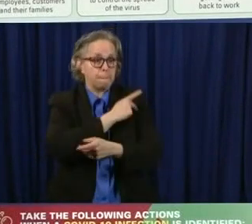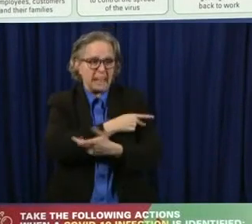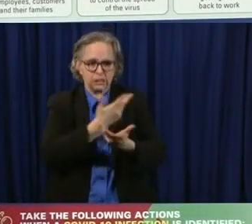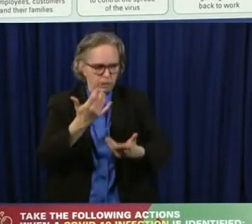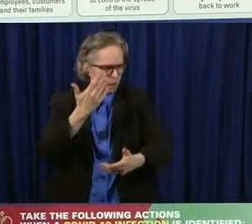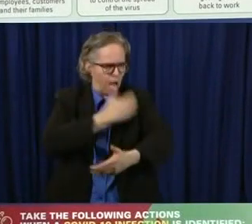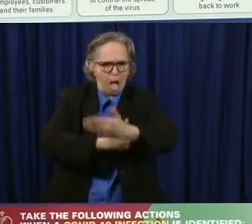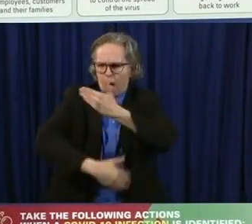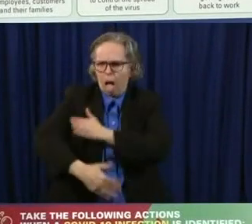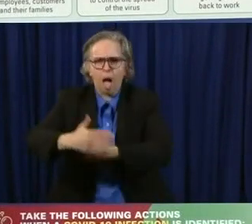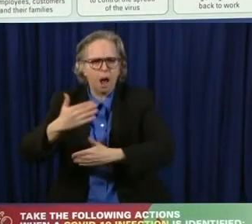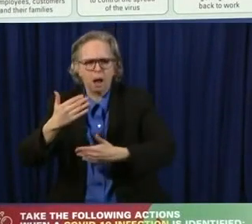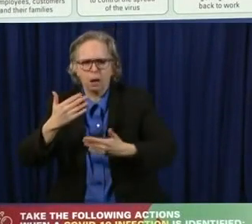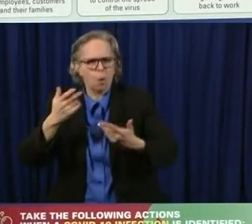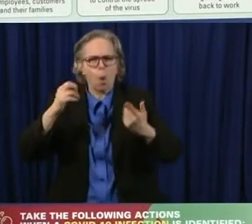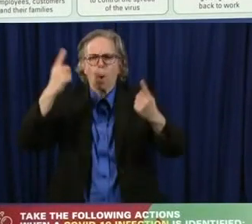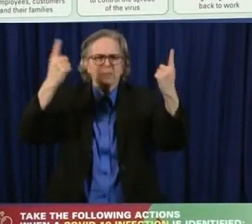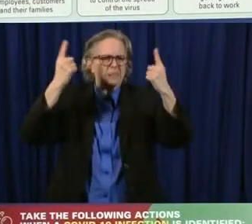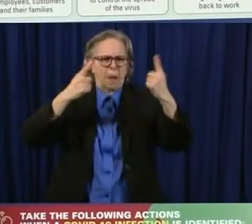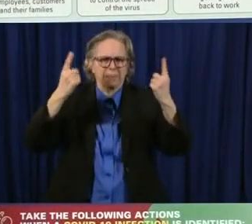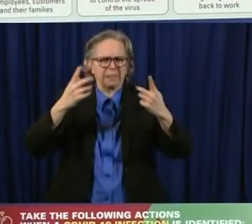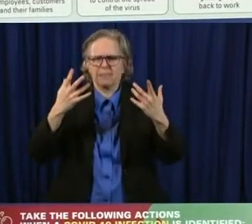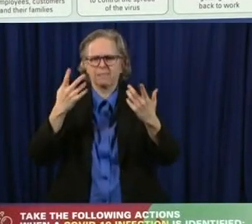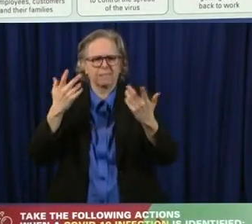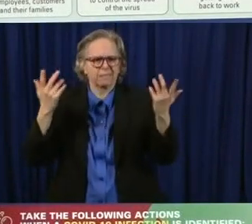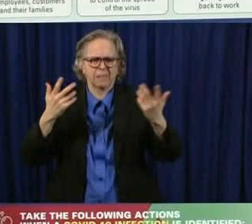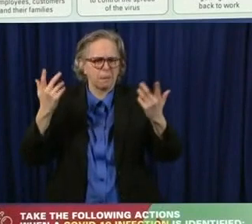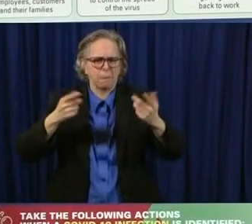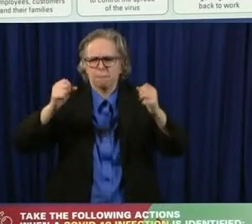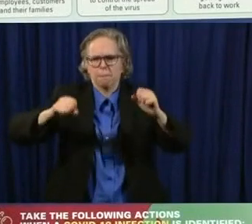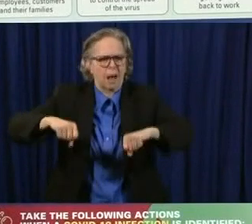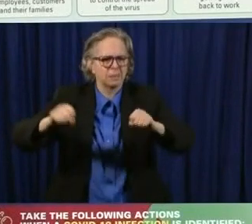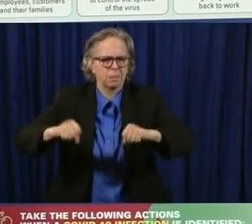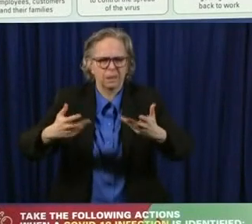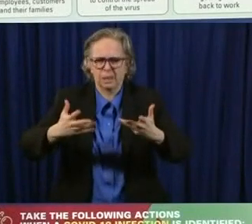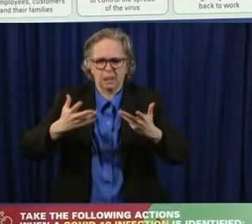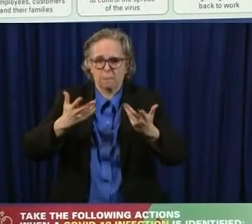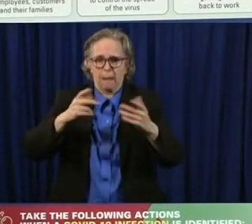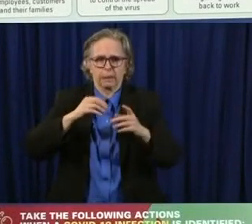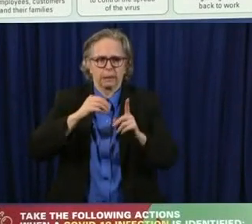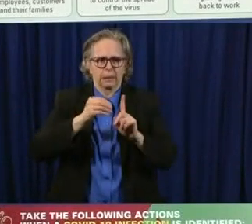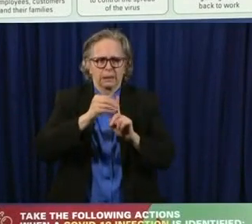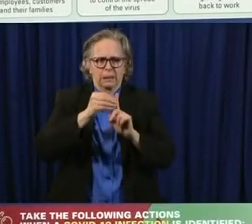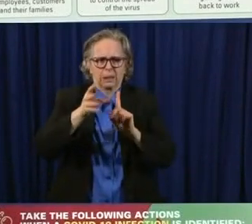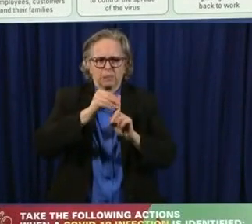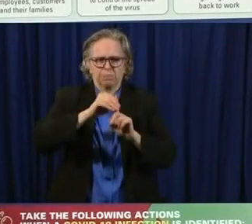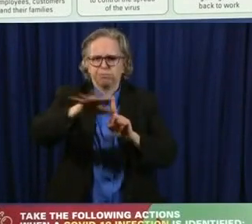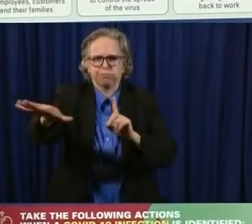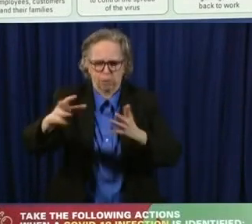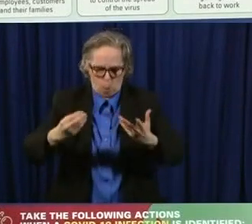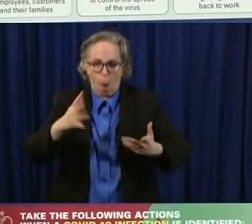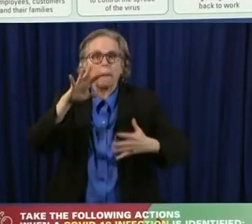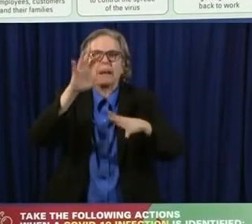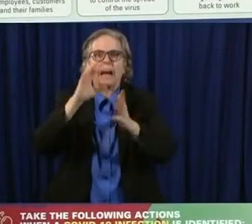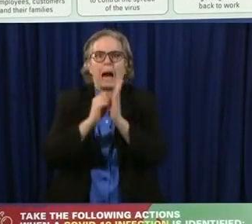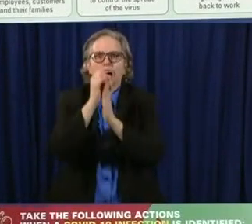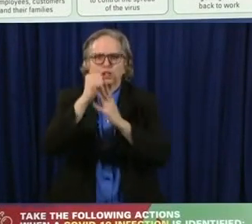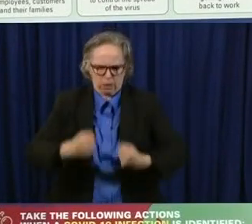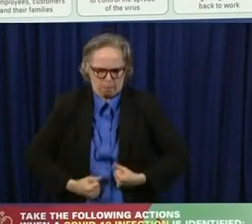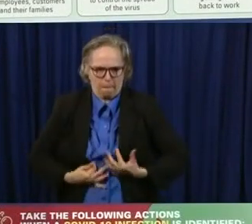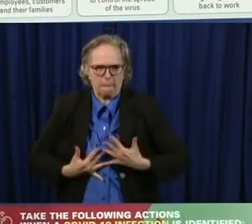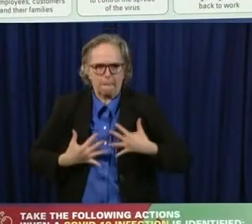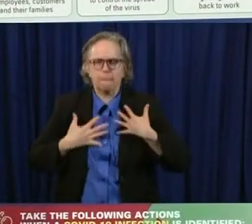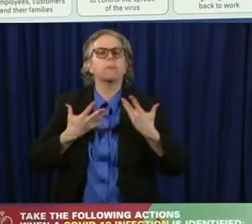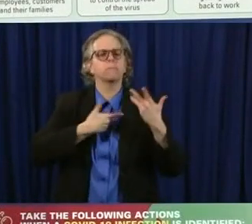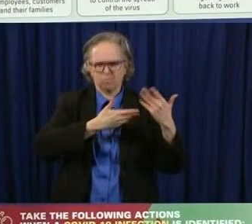um, or possibly the spread of cancer. Those have certainly been allowed all through this.